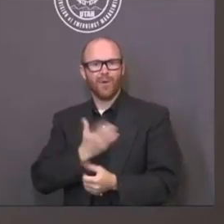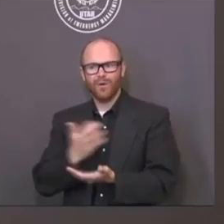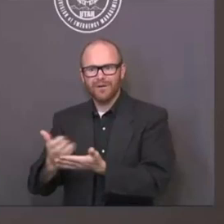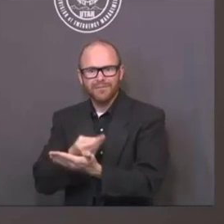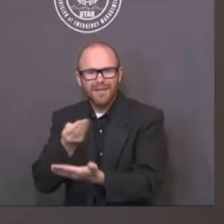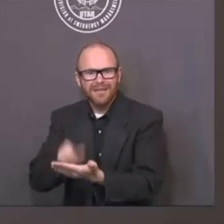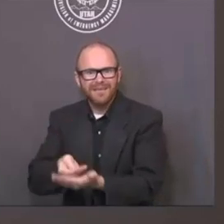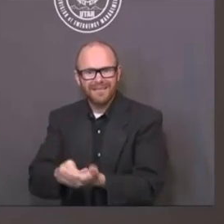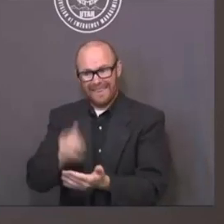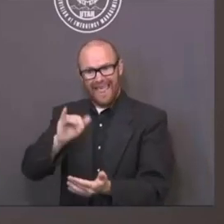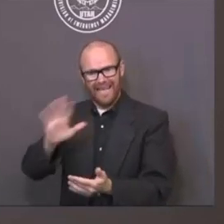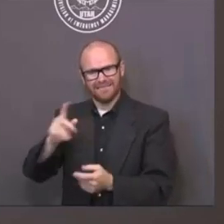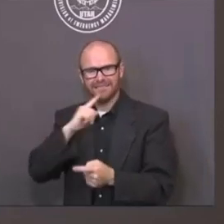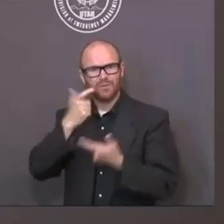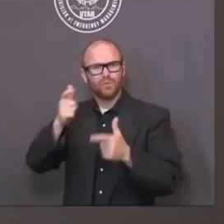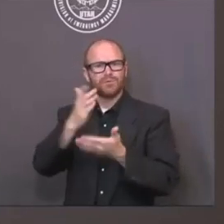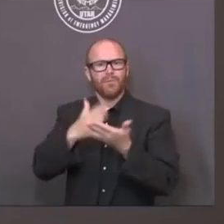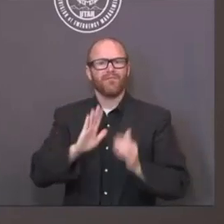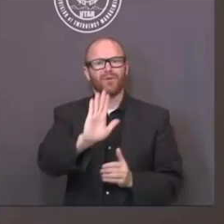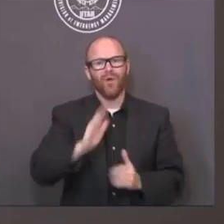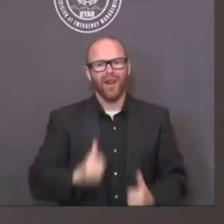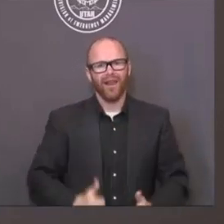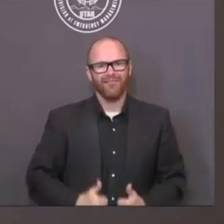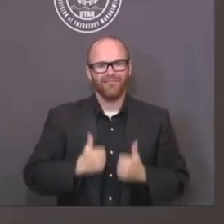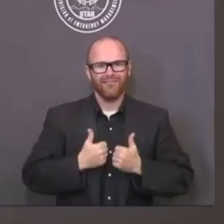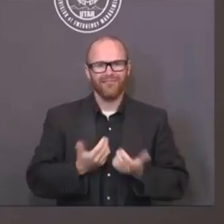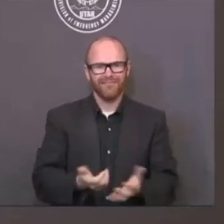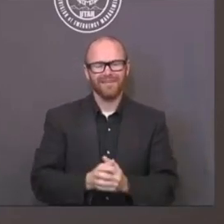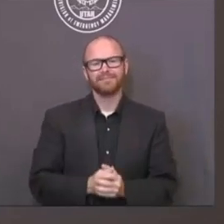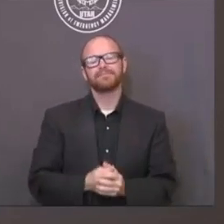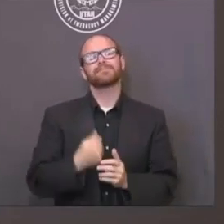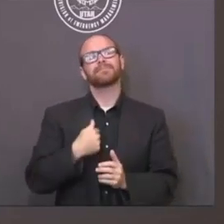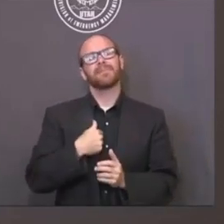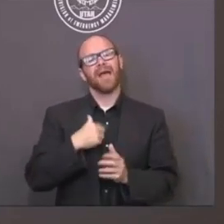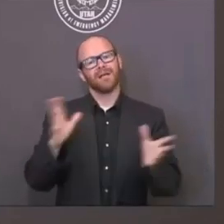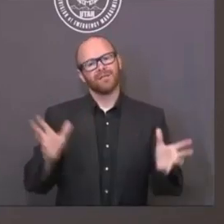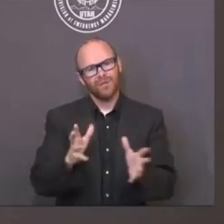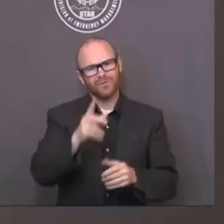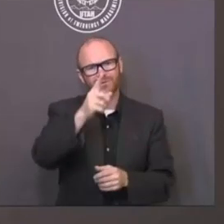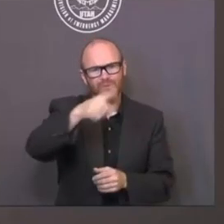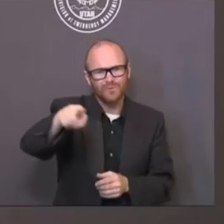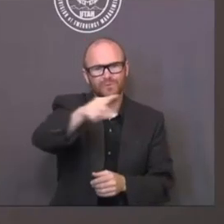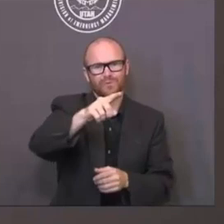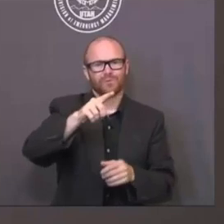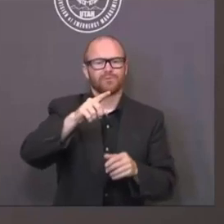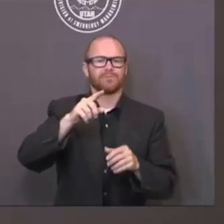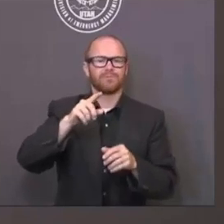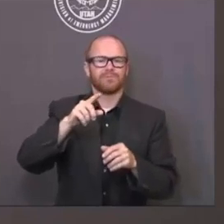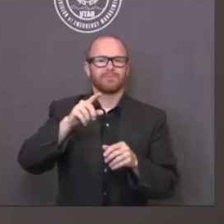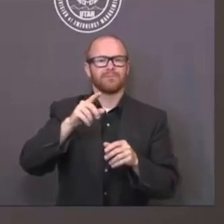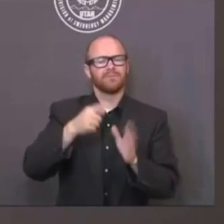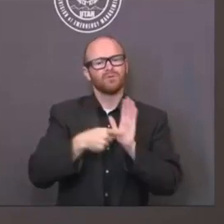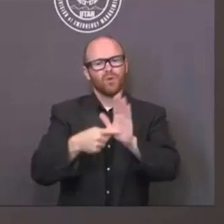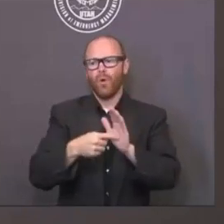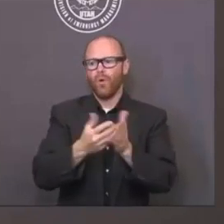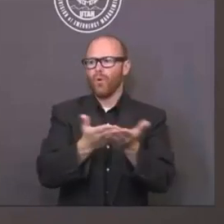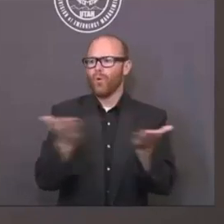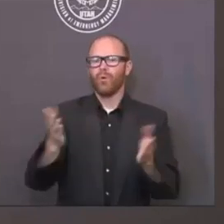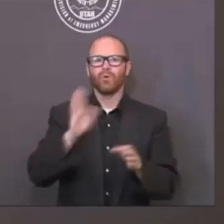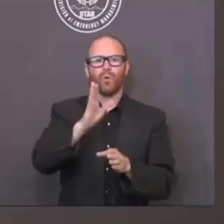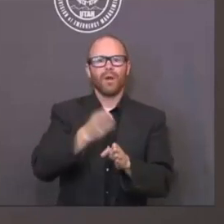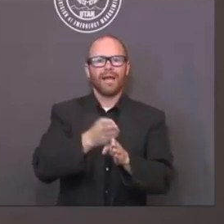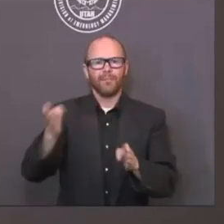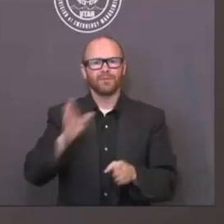each one of our lives. So, again, I would just encourage the people of Utah to show your love, your respect,